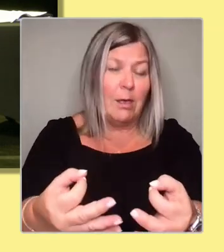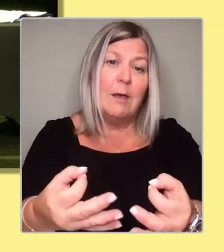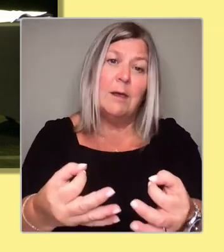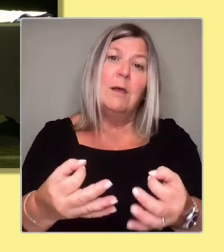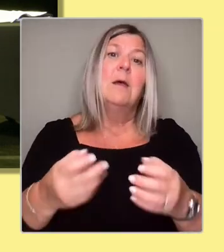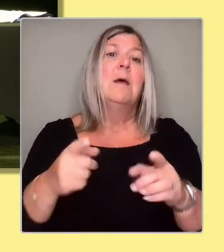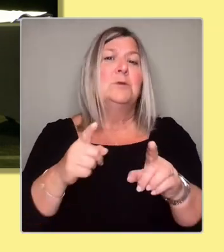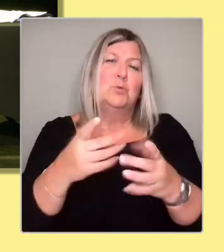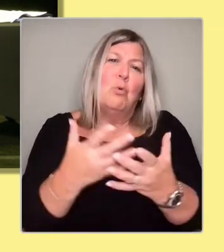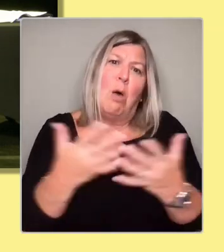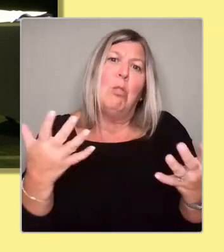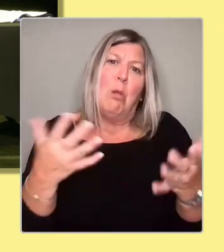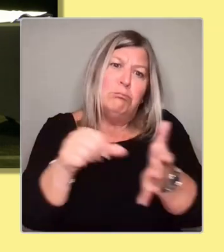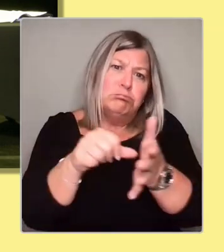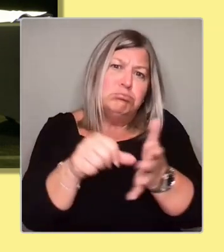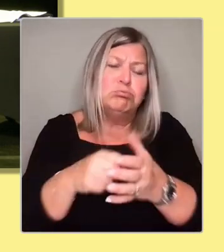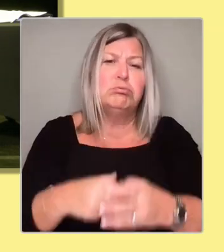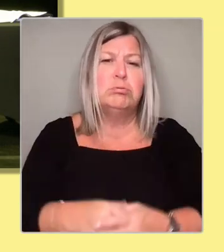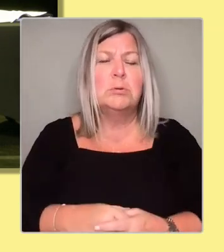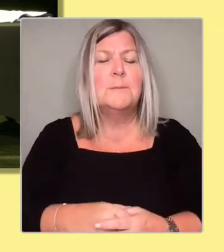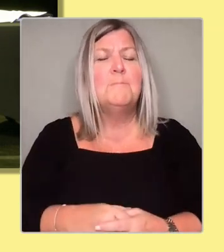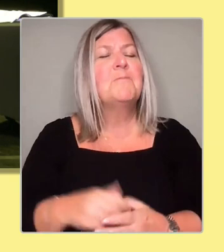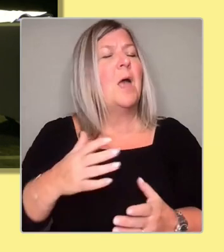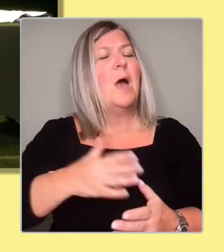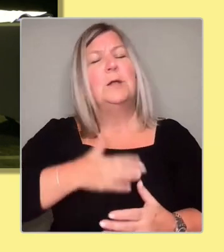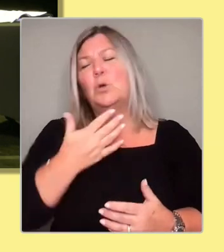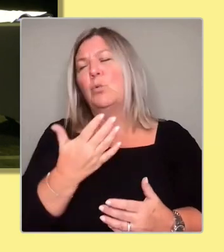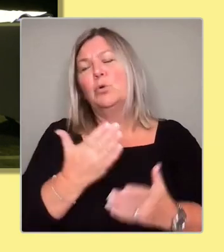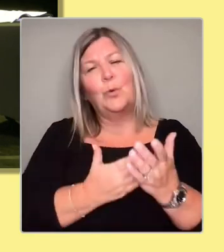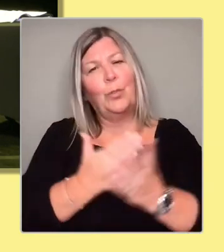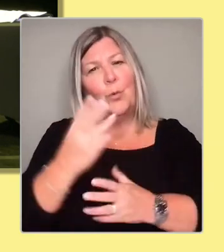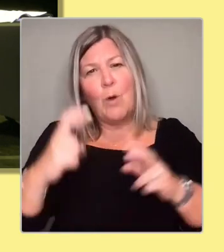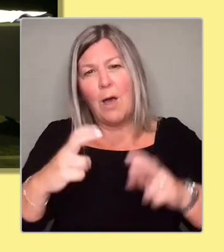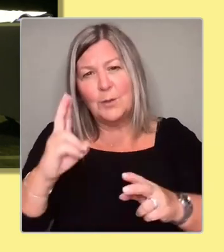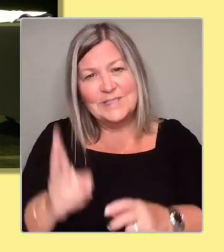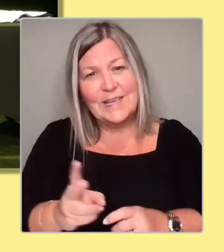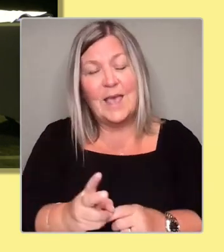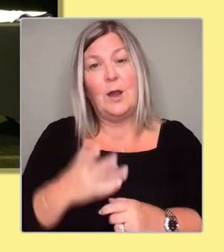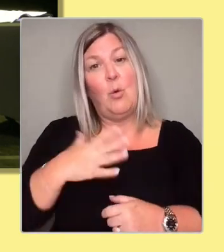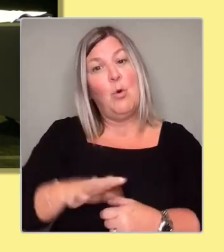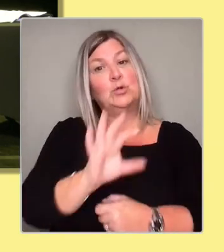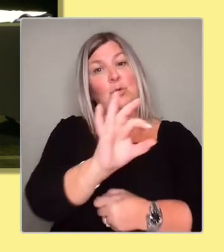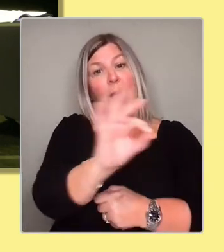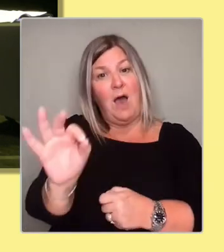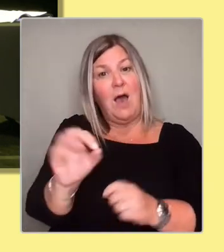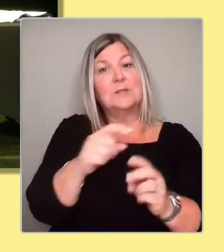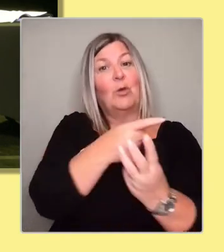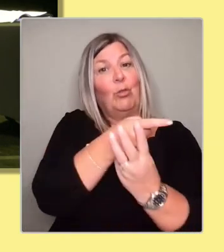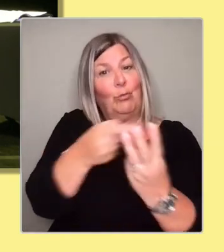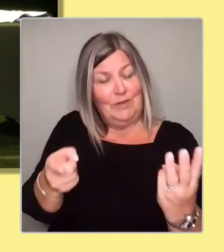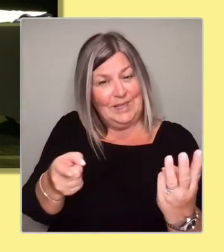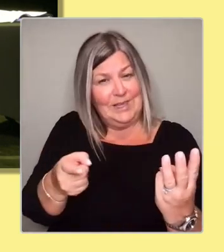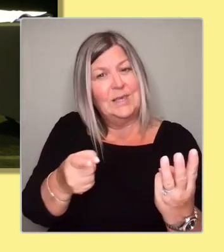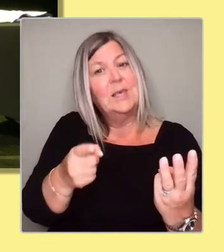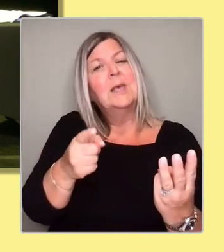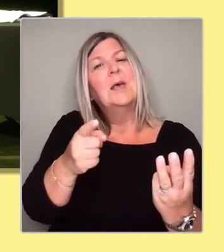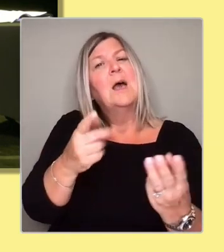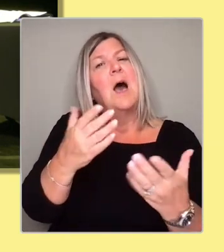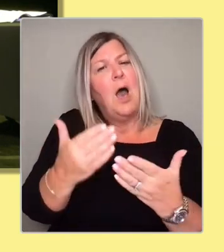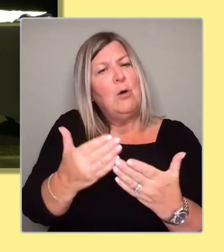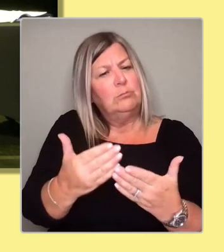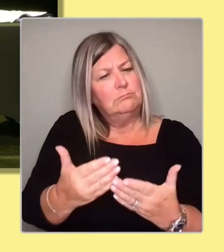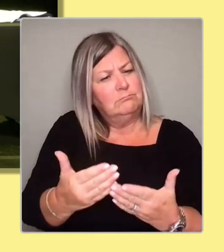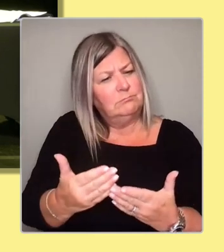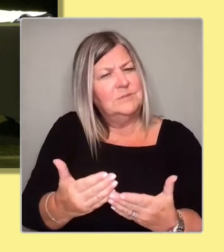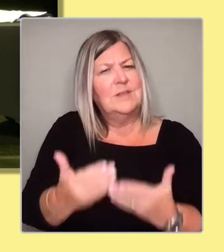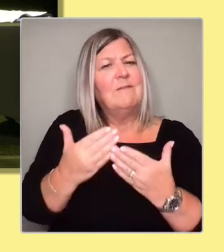rehashing the arguments of the past two weeks, we want to ask each candidate what you will do not only to safeguard LGBTQ rights in this difficult time, but to advance